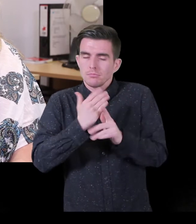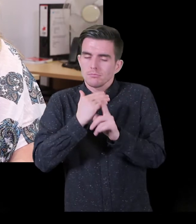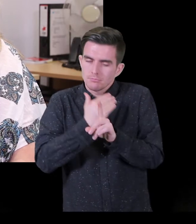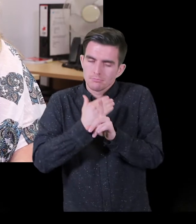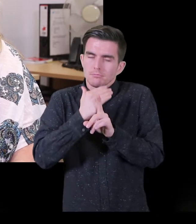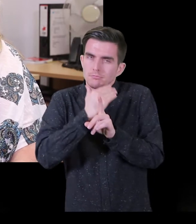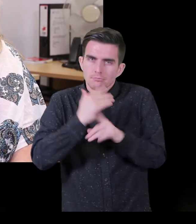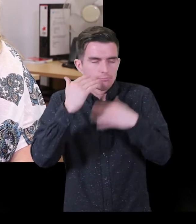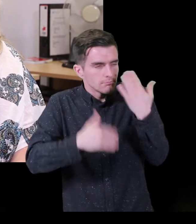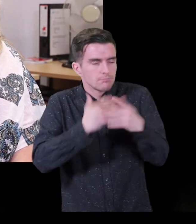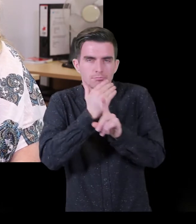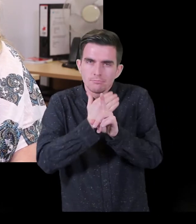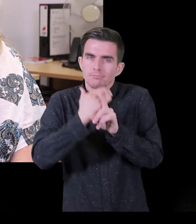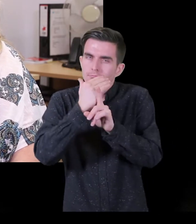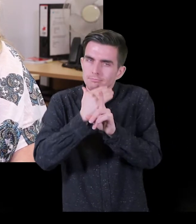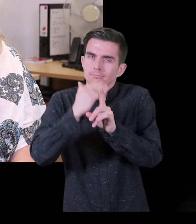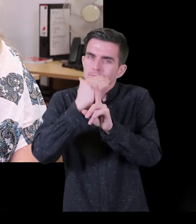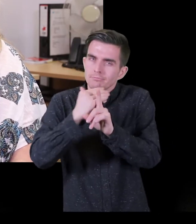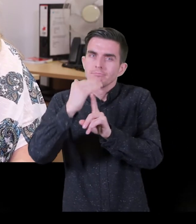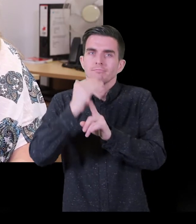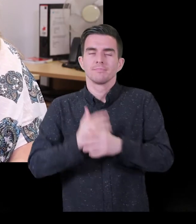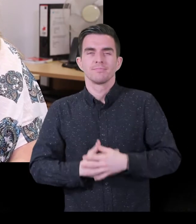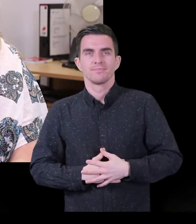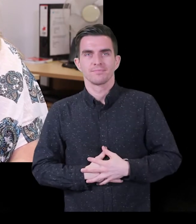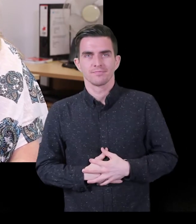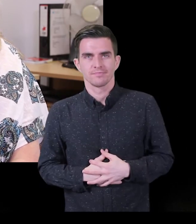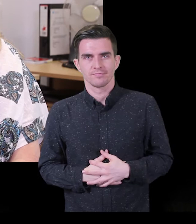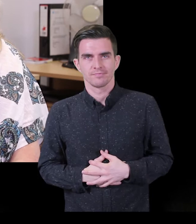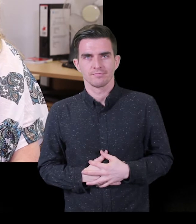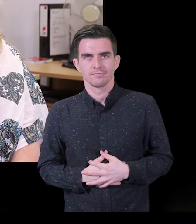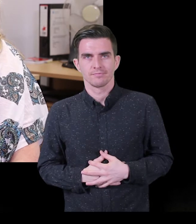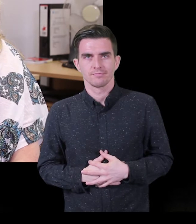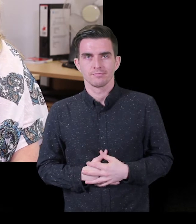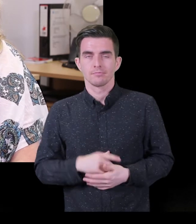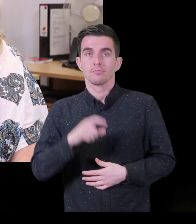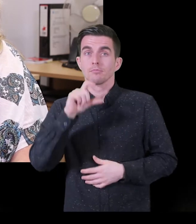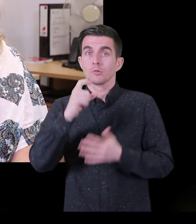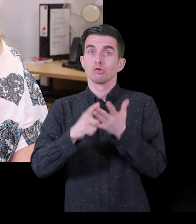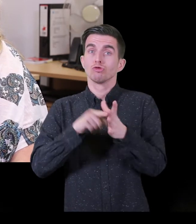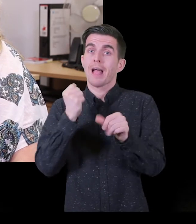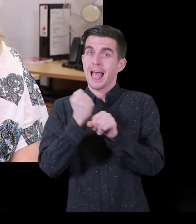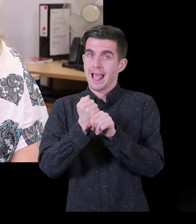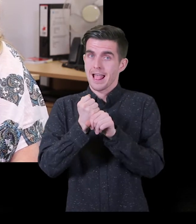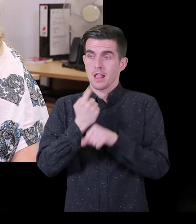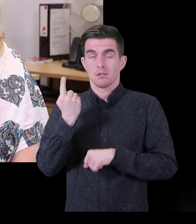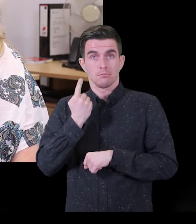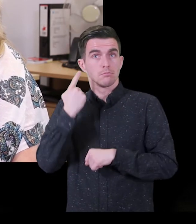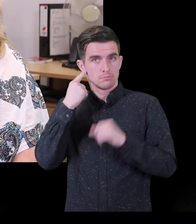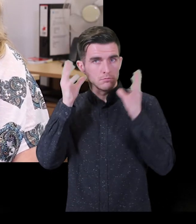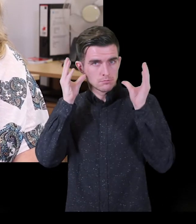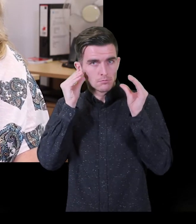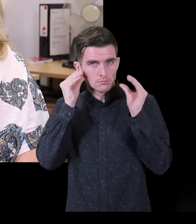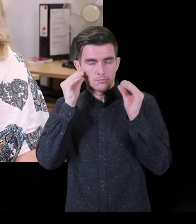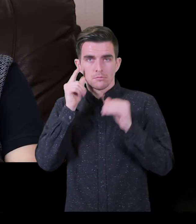to using a cane and being able to feel a bit more independence. But it was a gradual